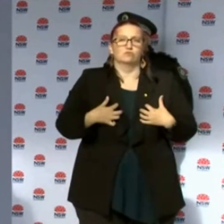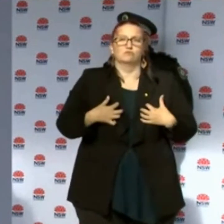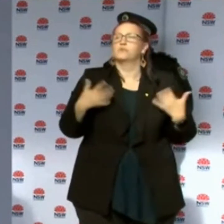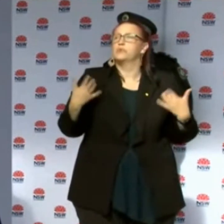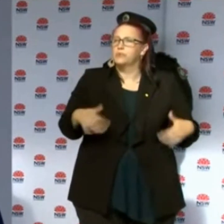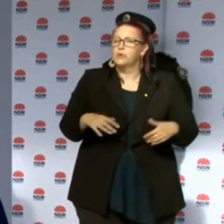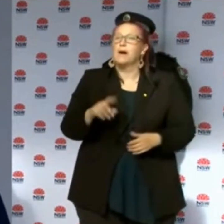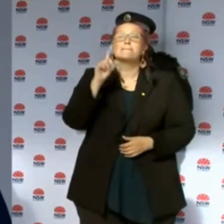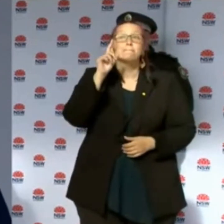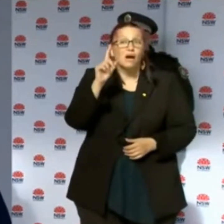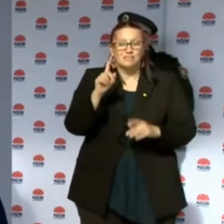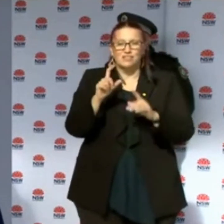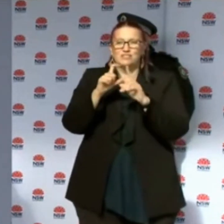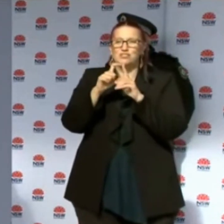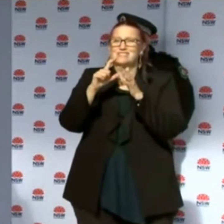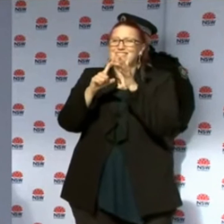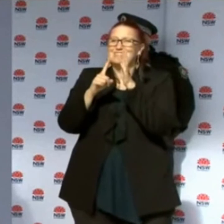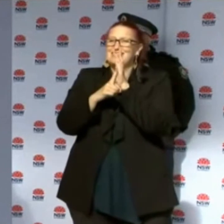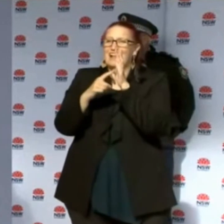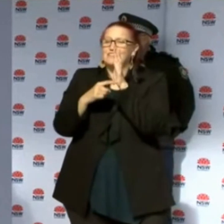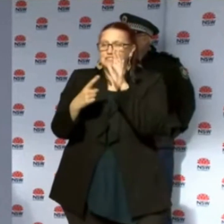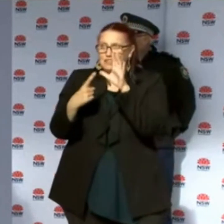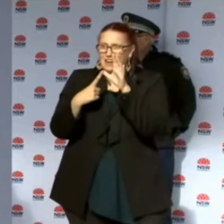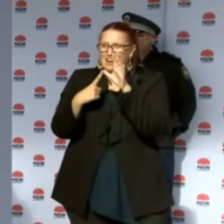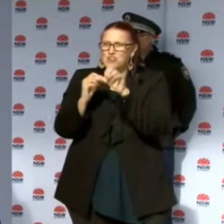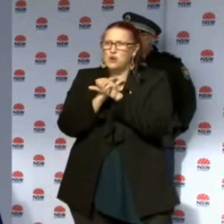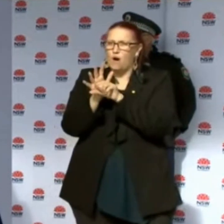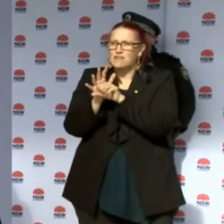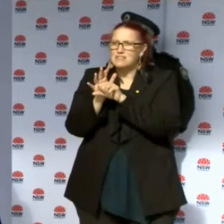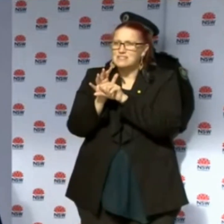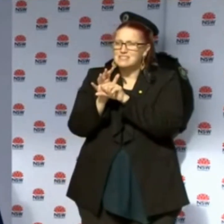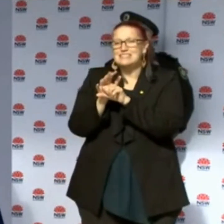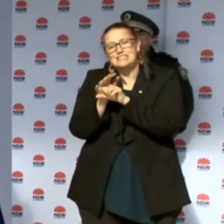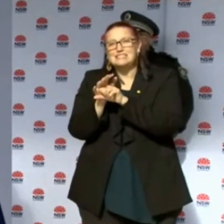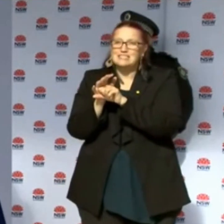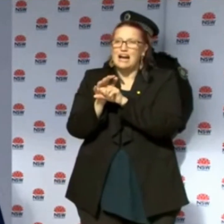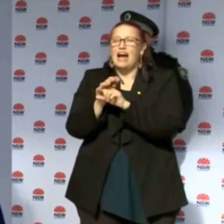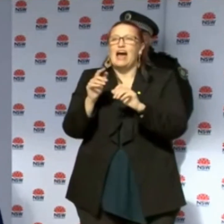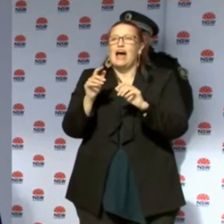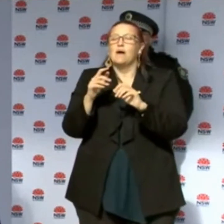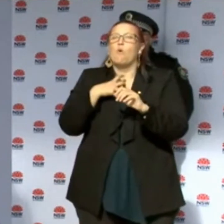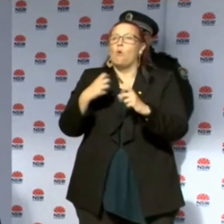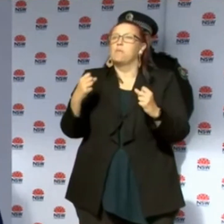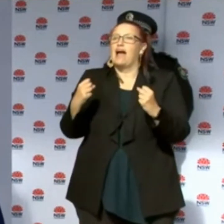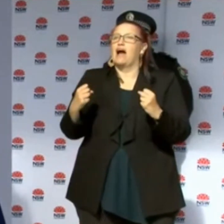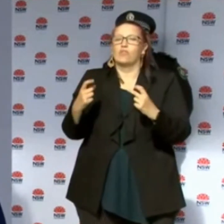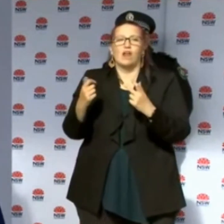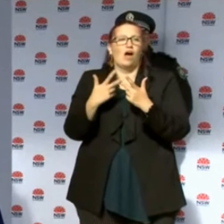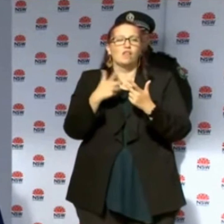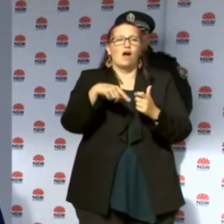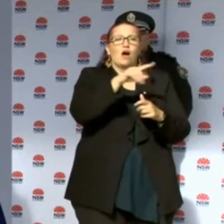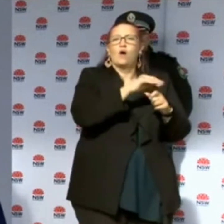Delta strain, although the vaccines have slightly lower performance than against other strains.